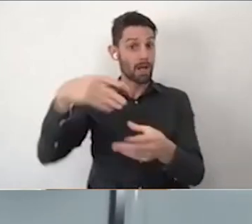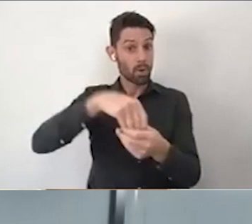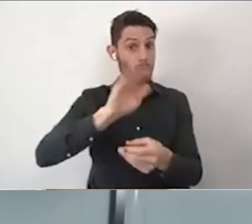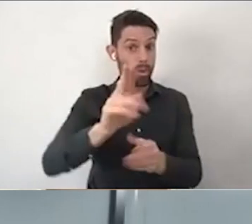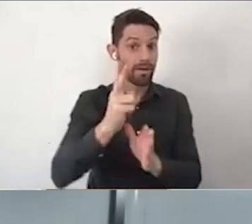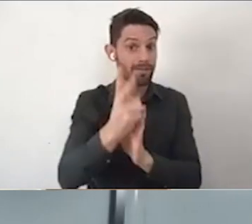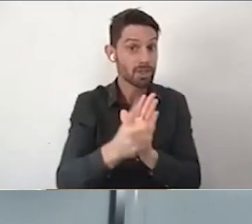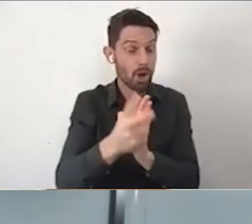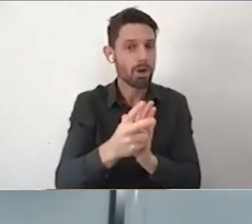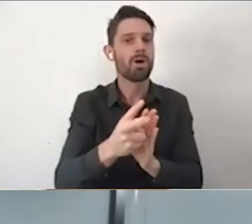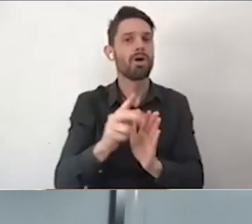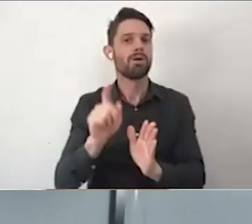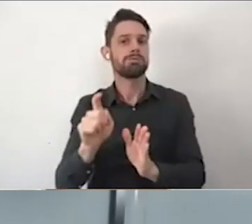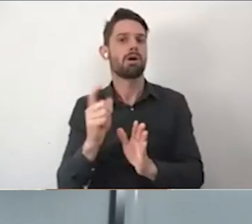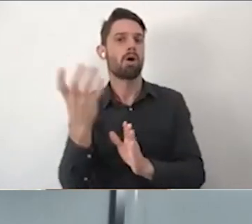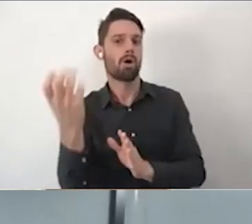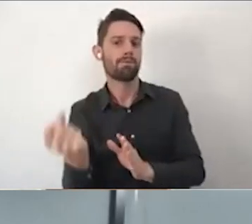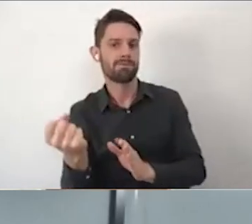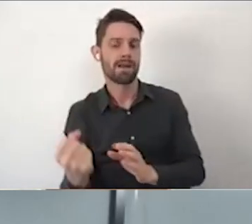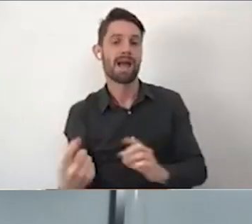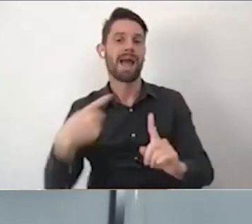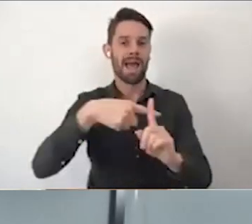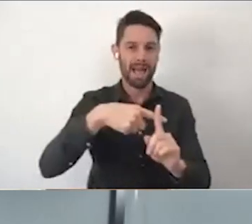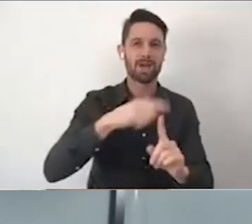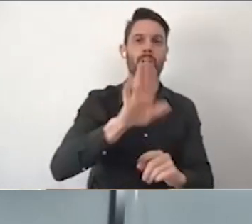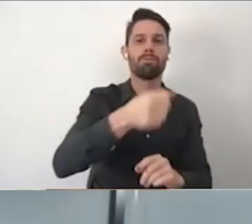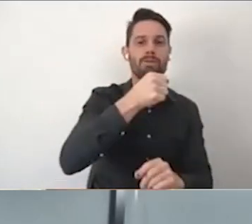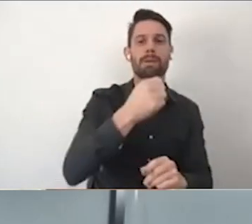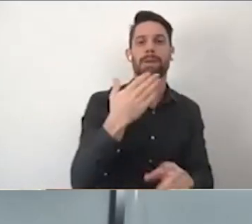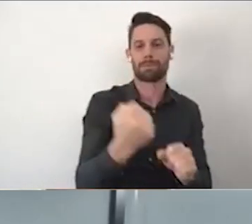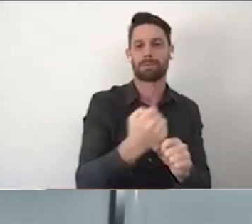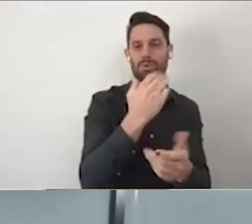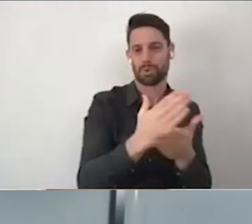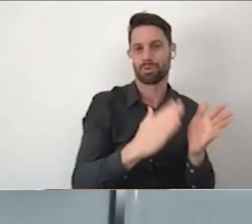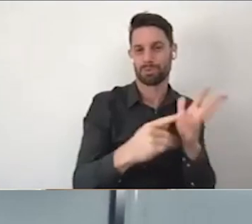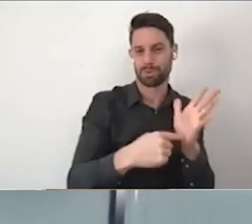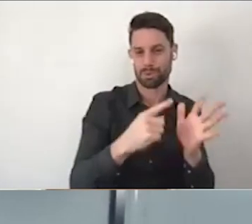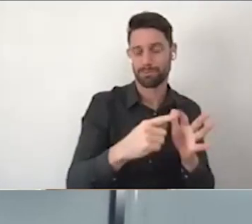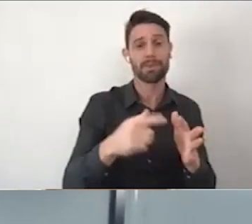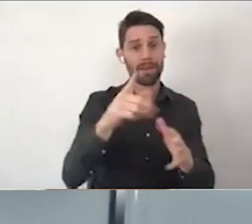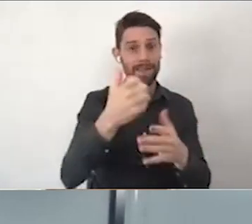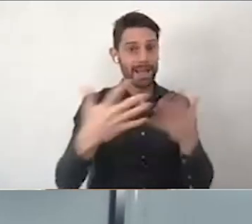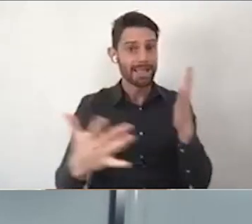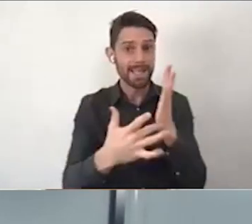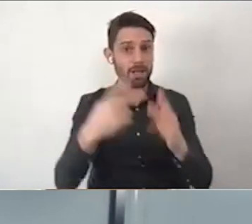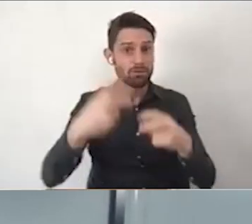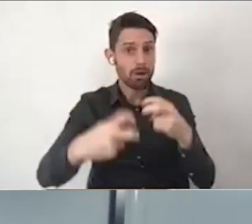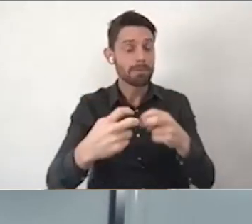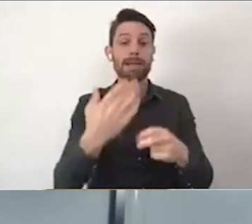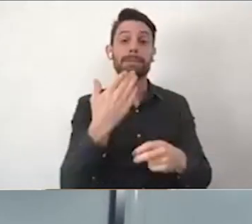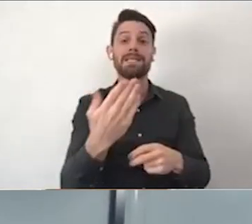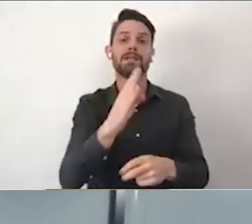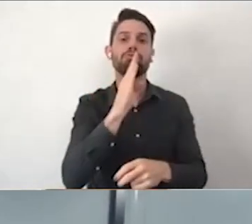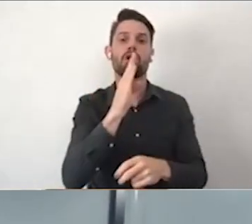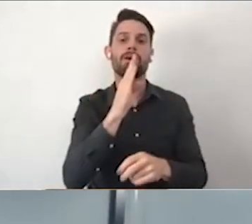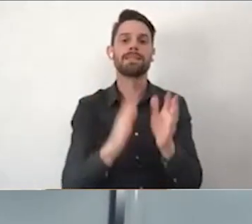disenabled unless you are a speaker. As mentioned before, if you're having technical issues, please private message our tech